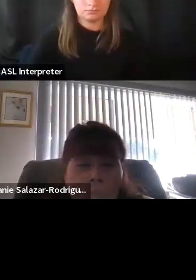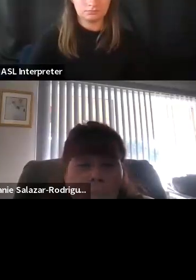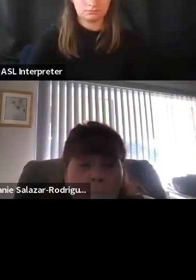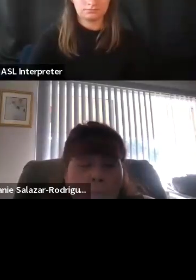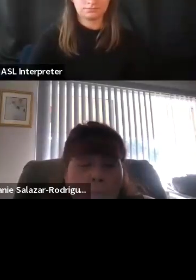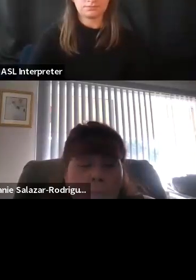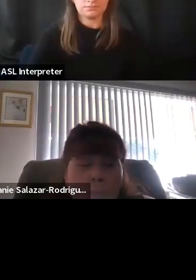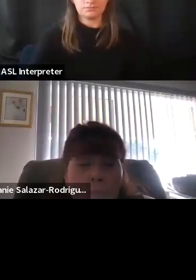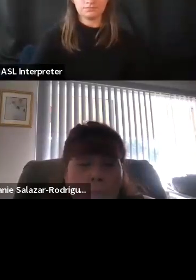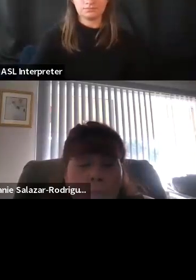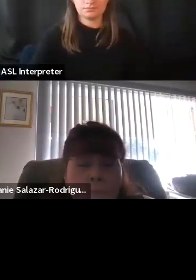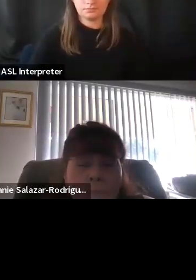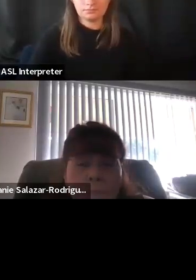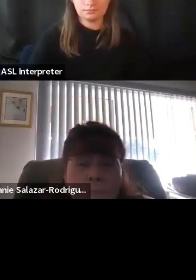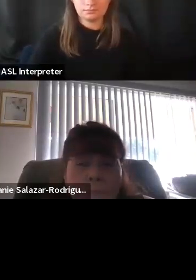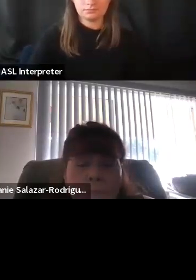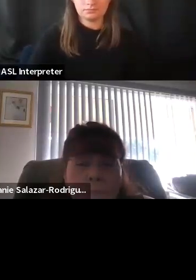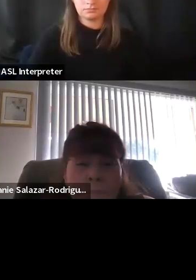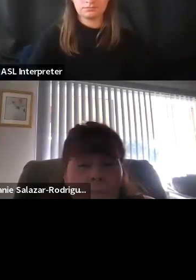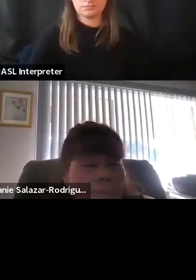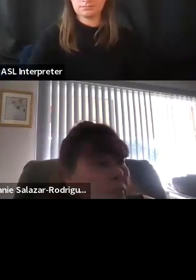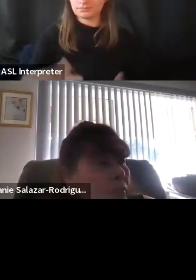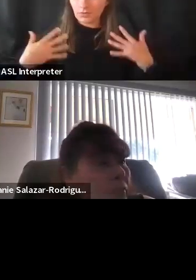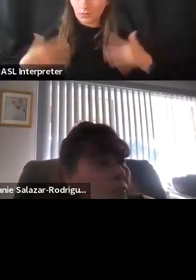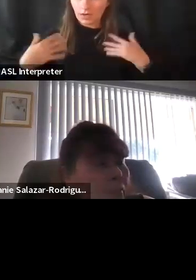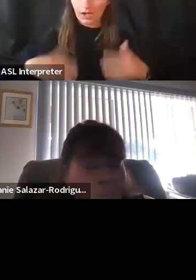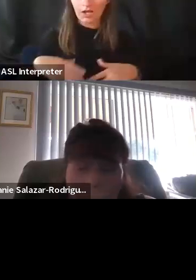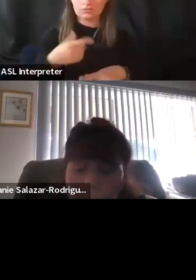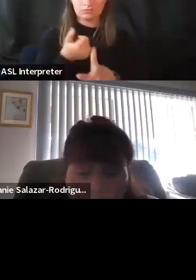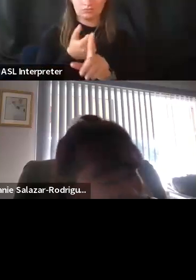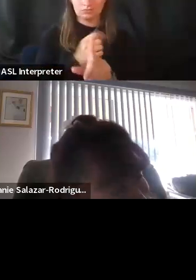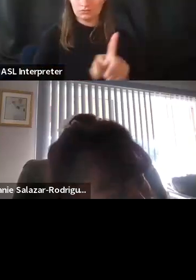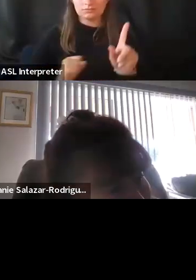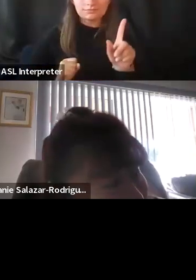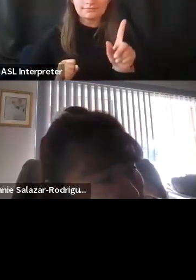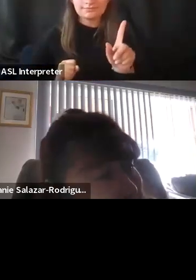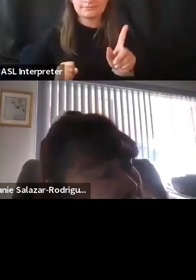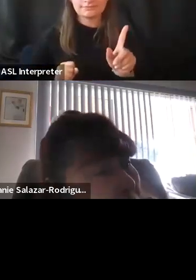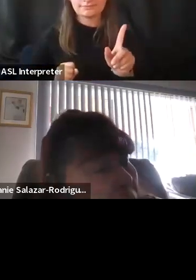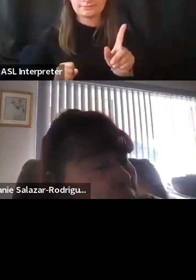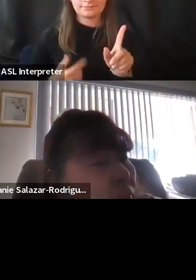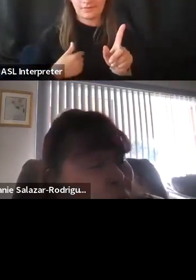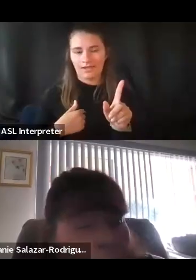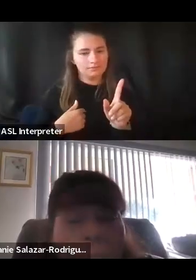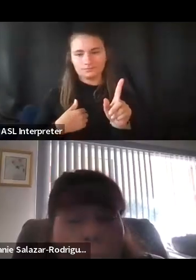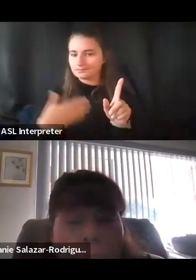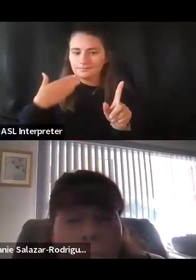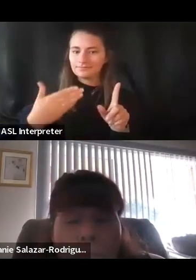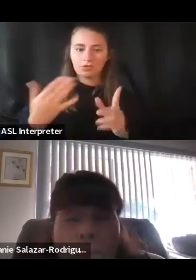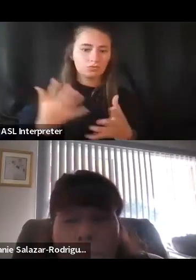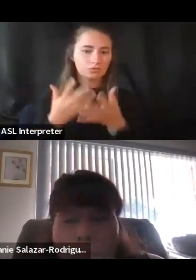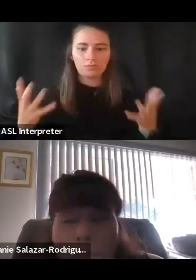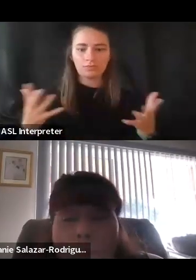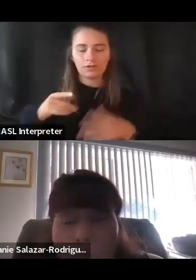Wow. So beyond being a representative, you are an organizer like us. Thank you so much. You